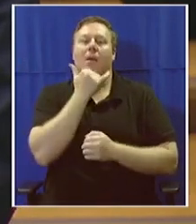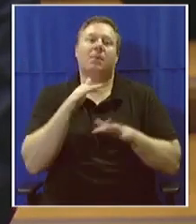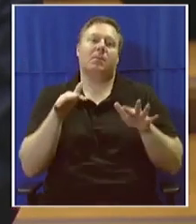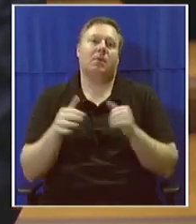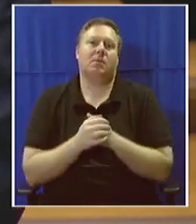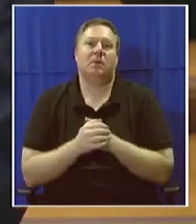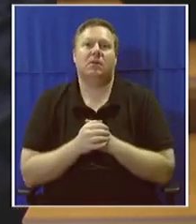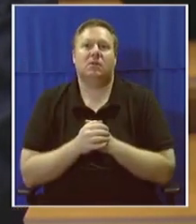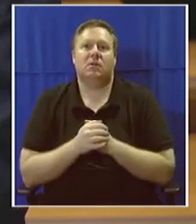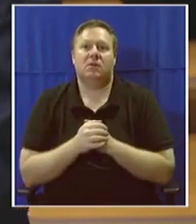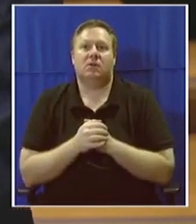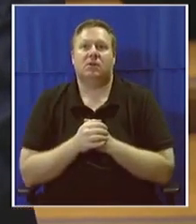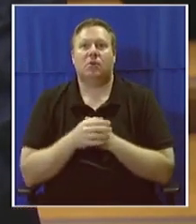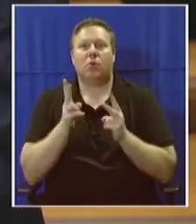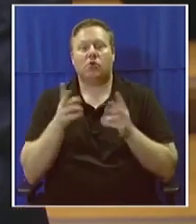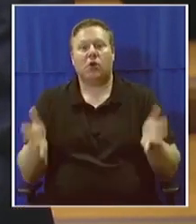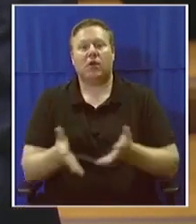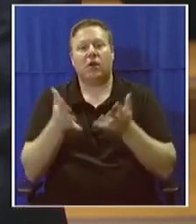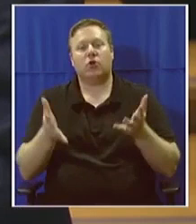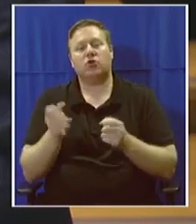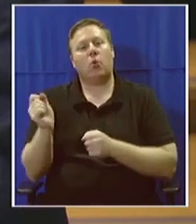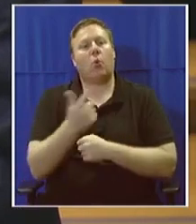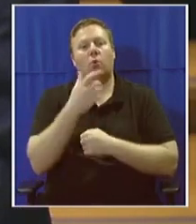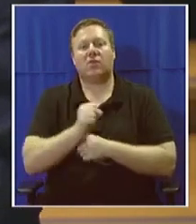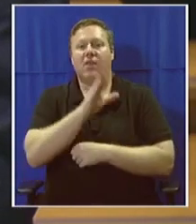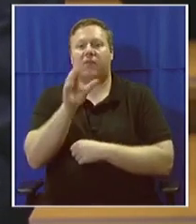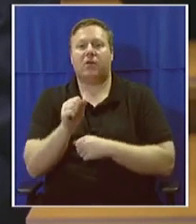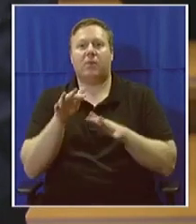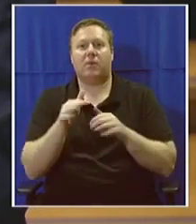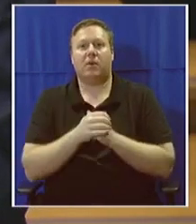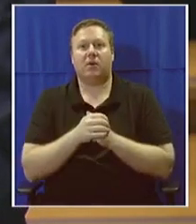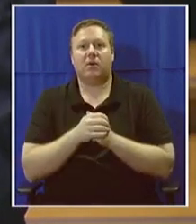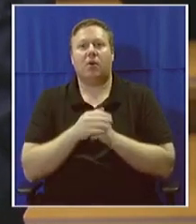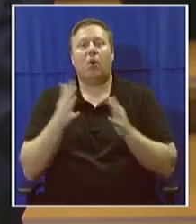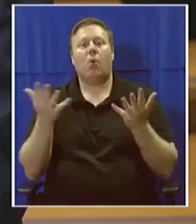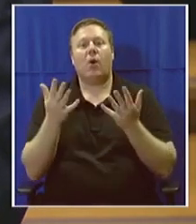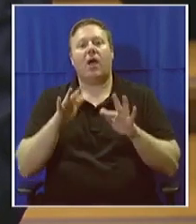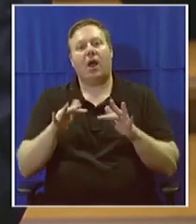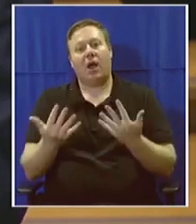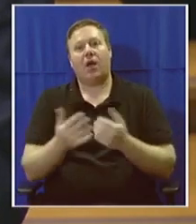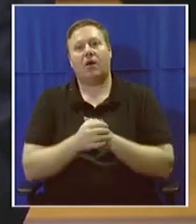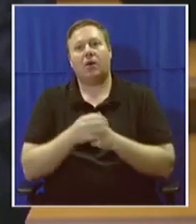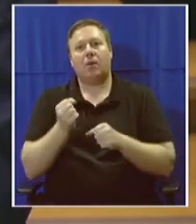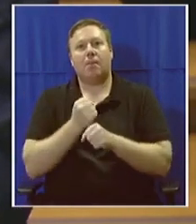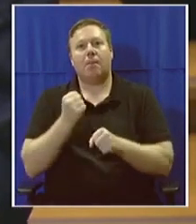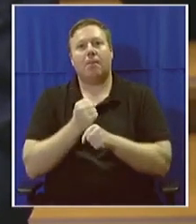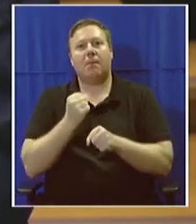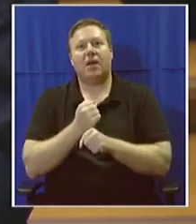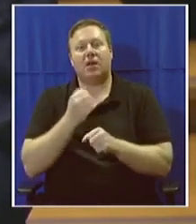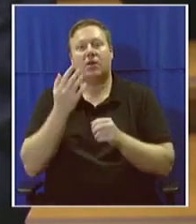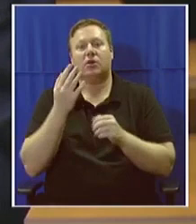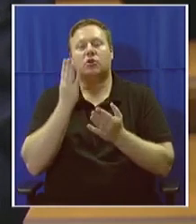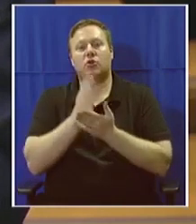and lastly, encourages all South Africans in areas where it is permitted to ensure that they display